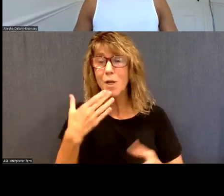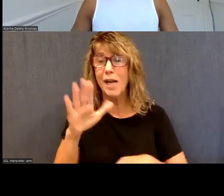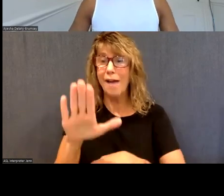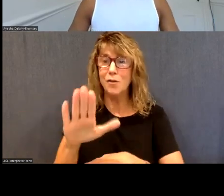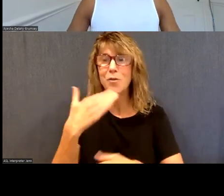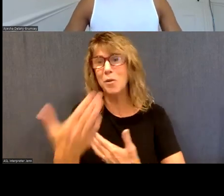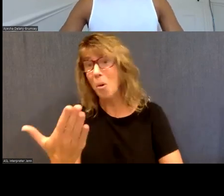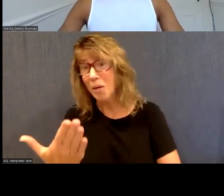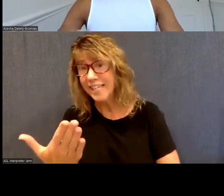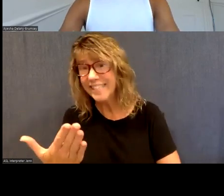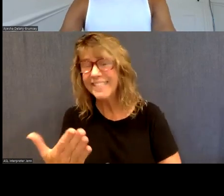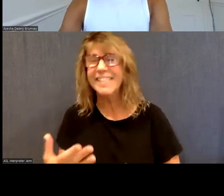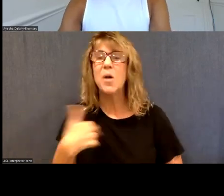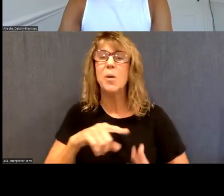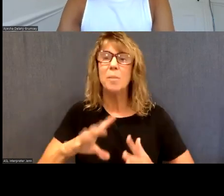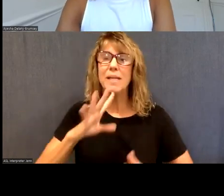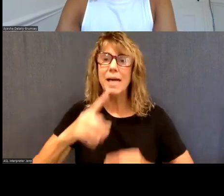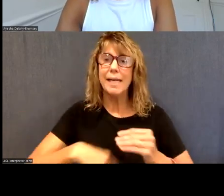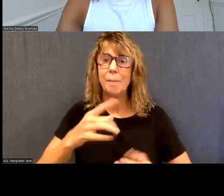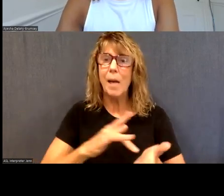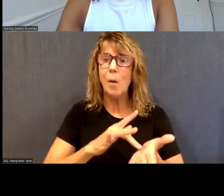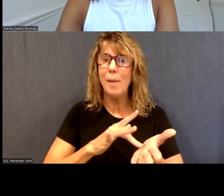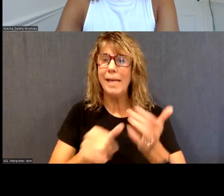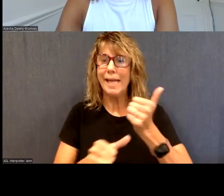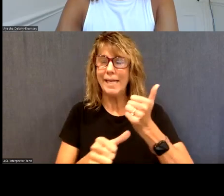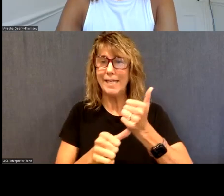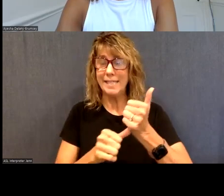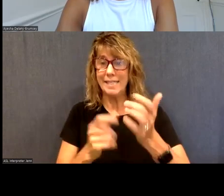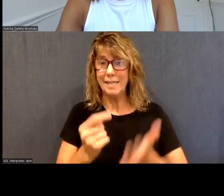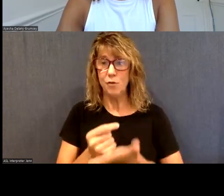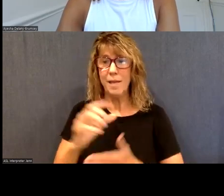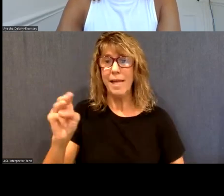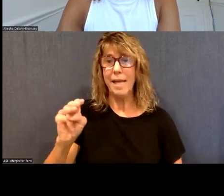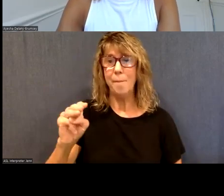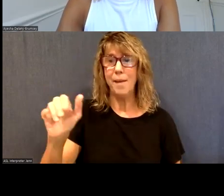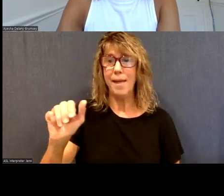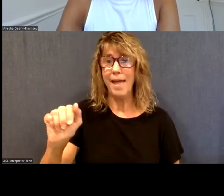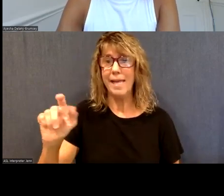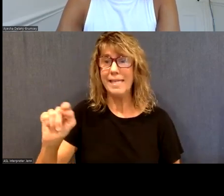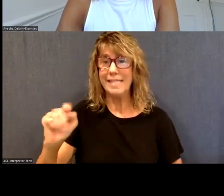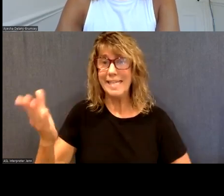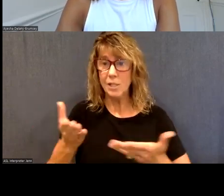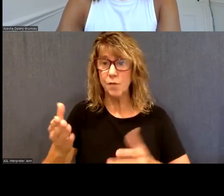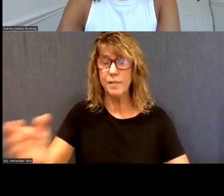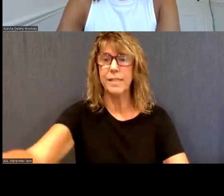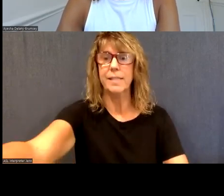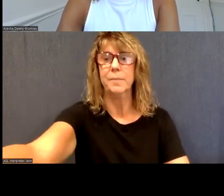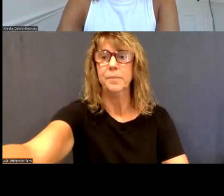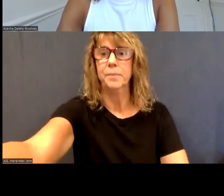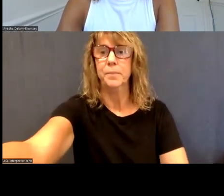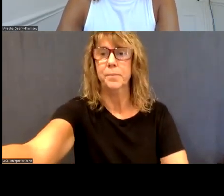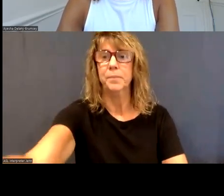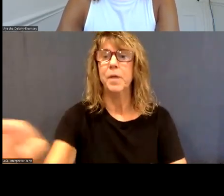good morning. We're going to be talking about medication-assisted treatment or MAT services. I should also say that